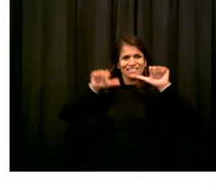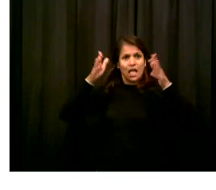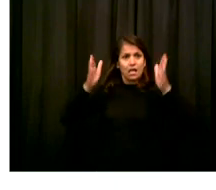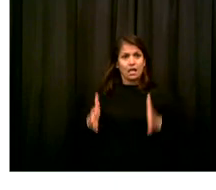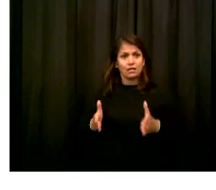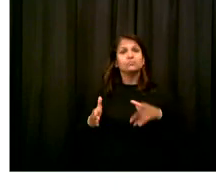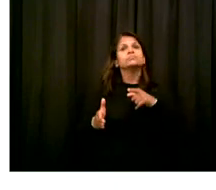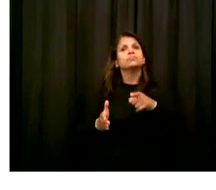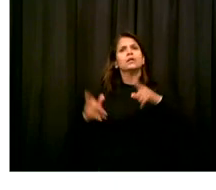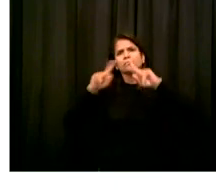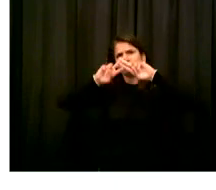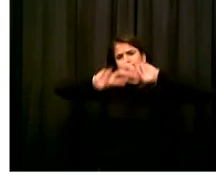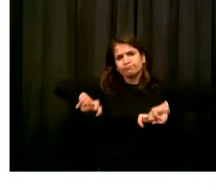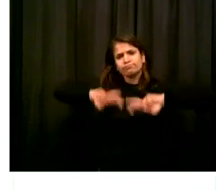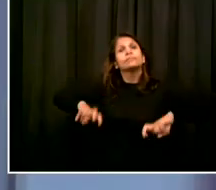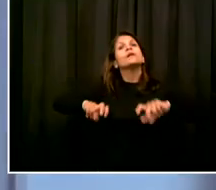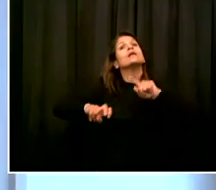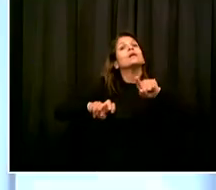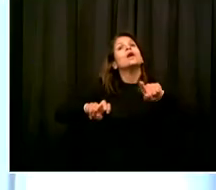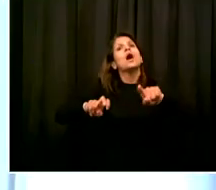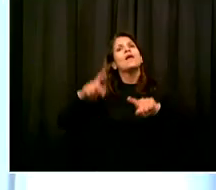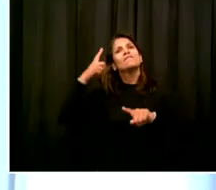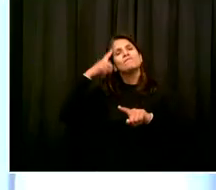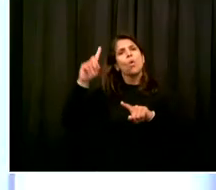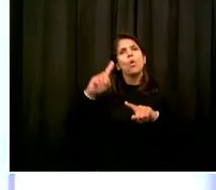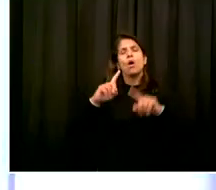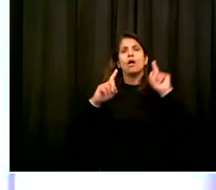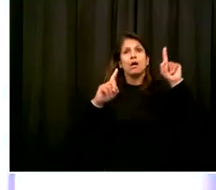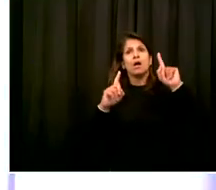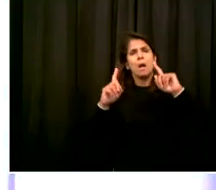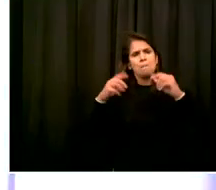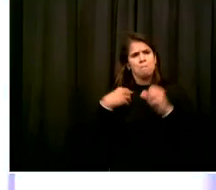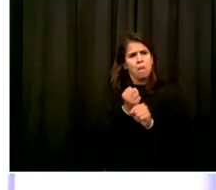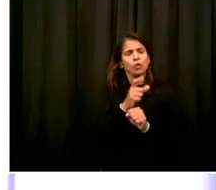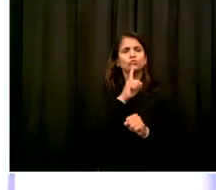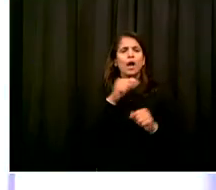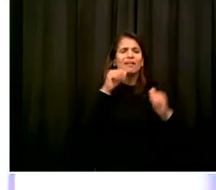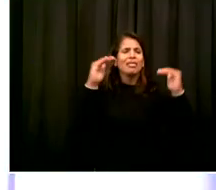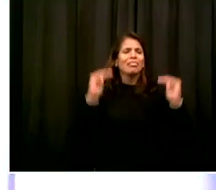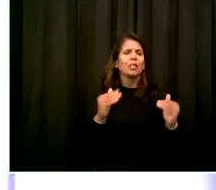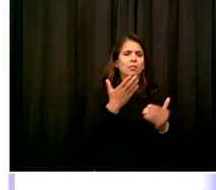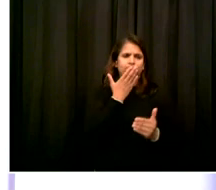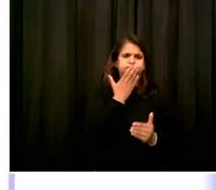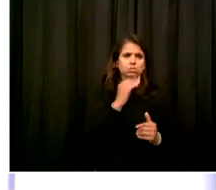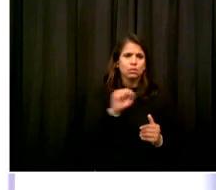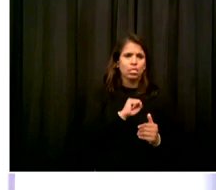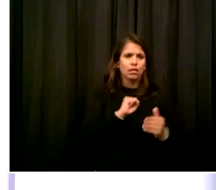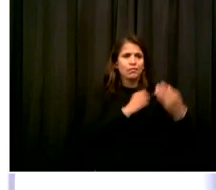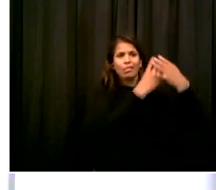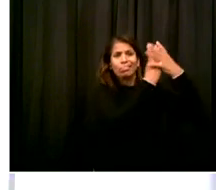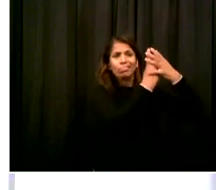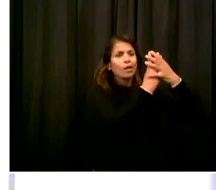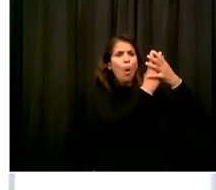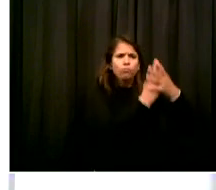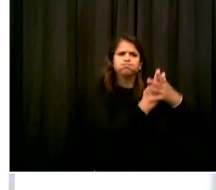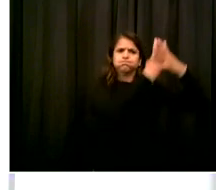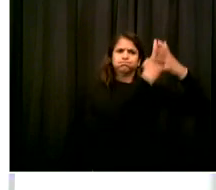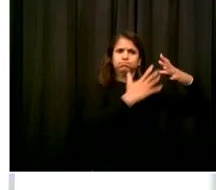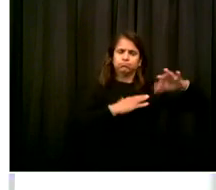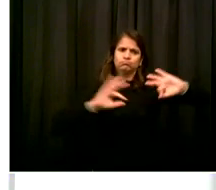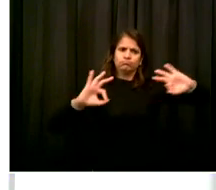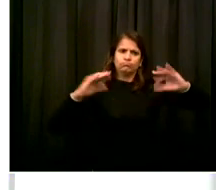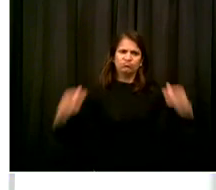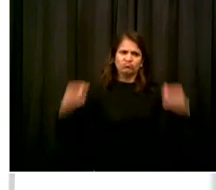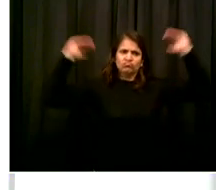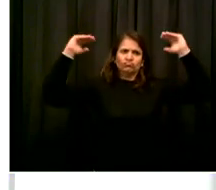adequate ventilation to help prevent the spread of COVID-19, so much of that has to do with the simple